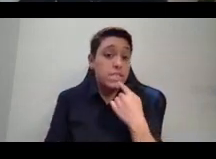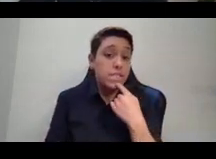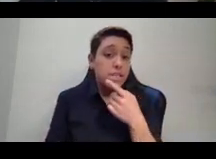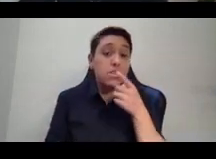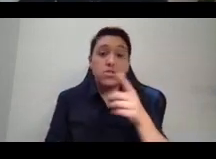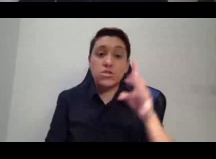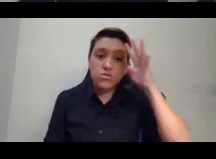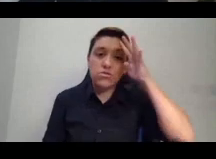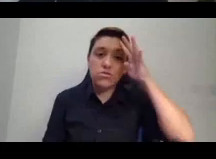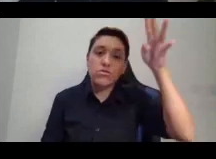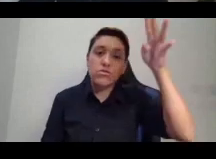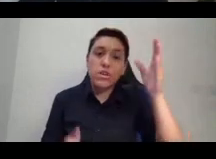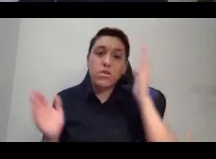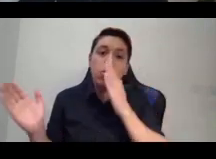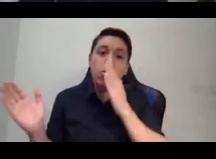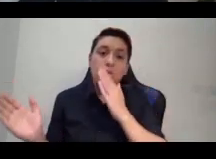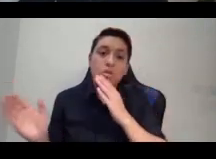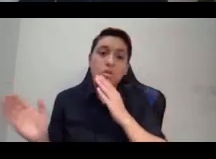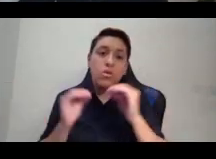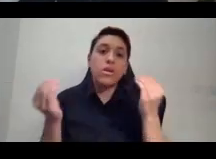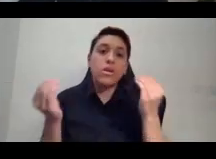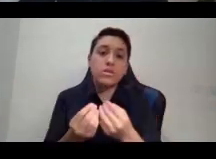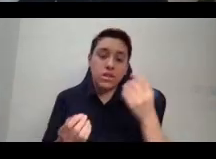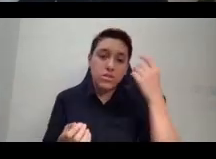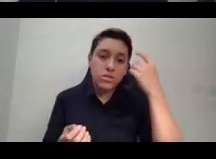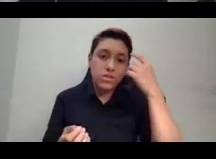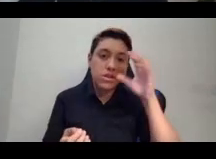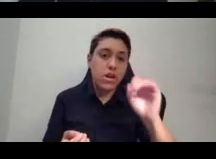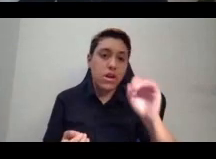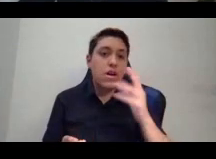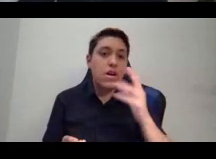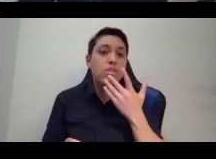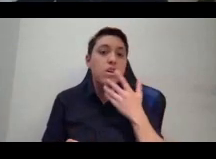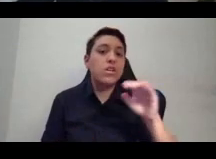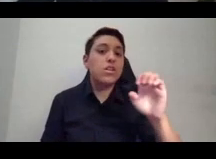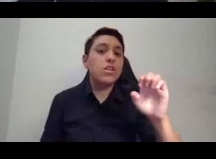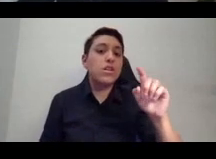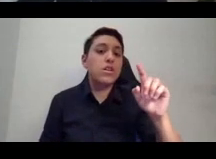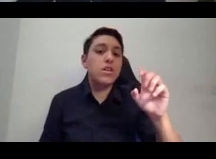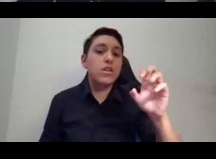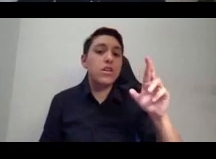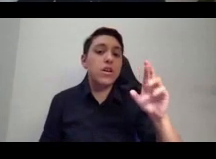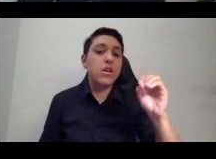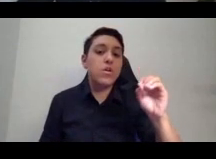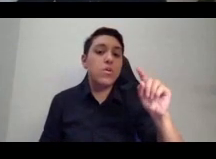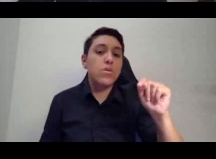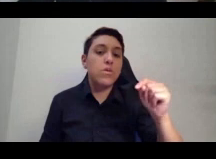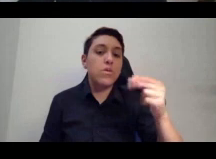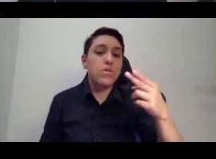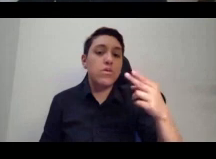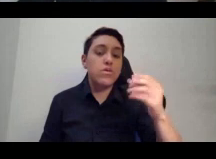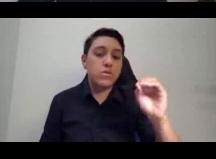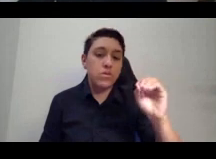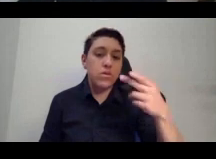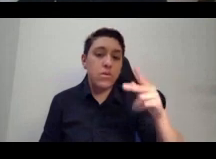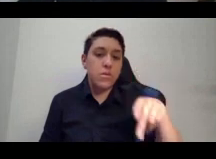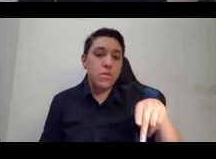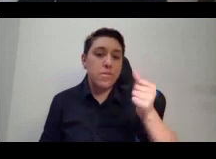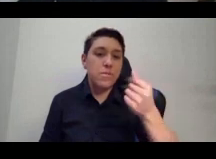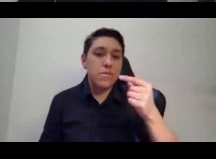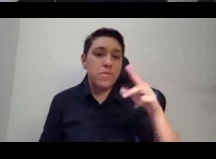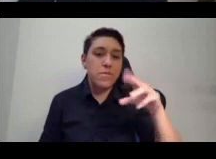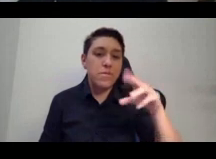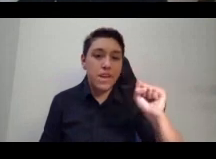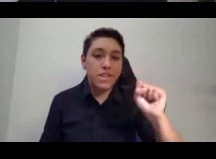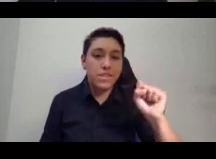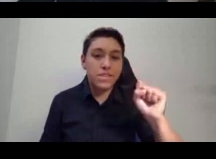that they were a band of Negro men with androgynous characteristics. And my favorite is by the U.S. General, A.A. Burney, who said